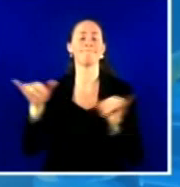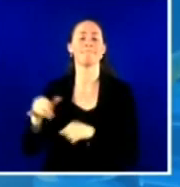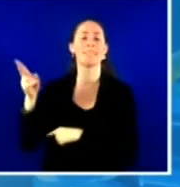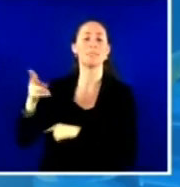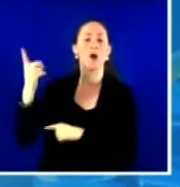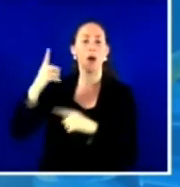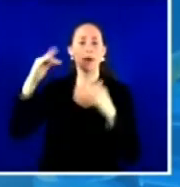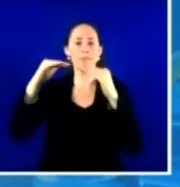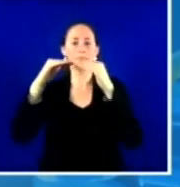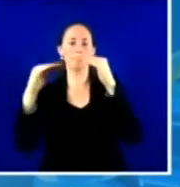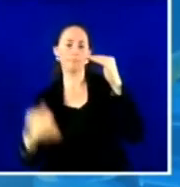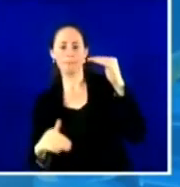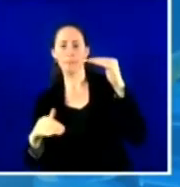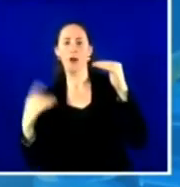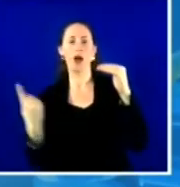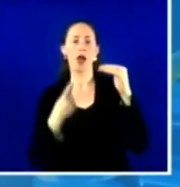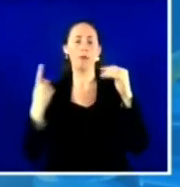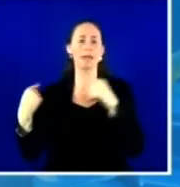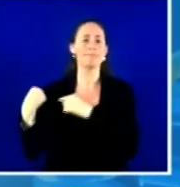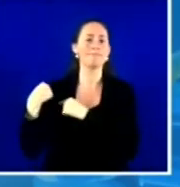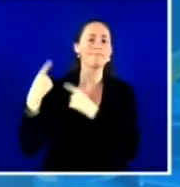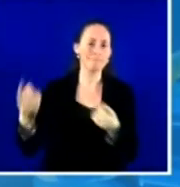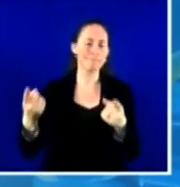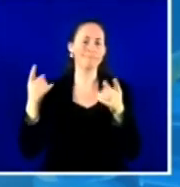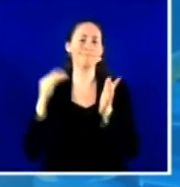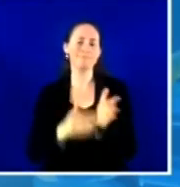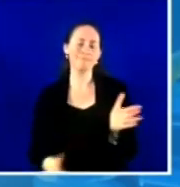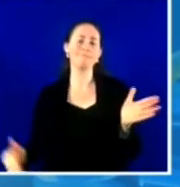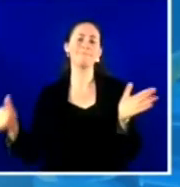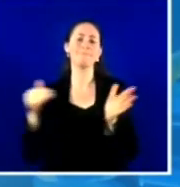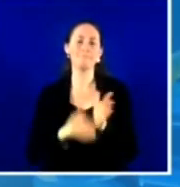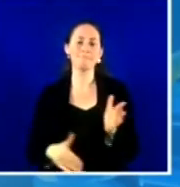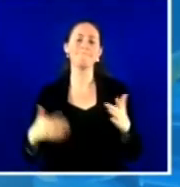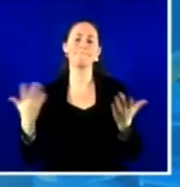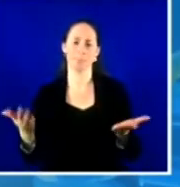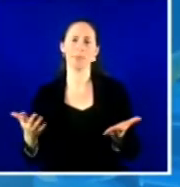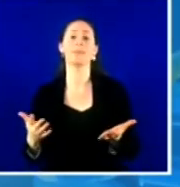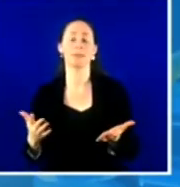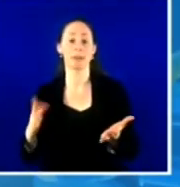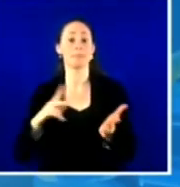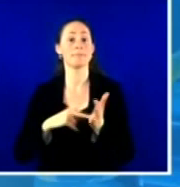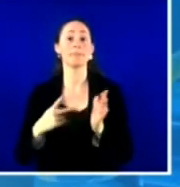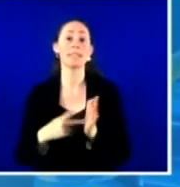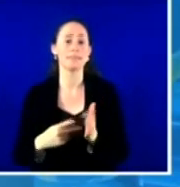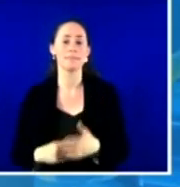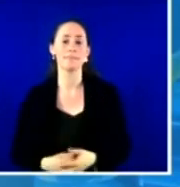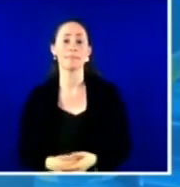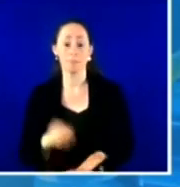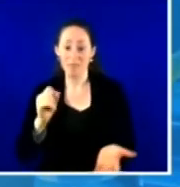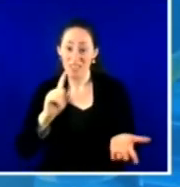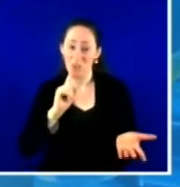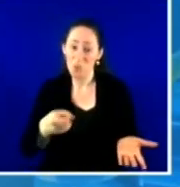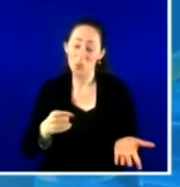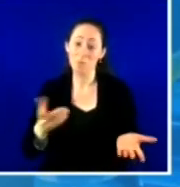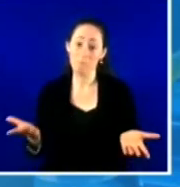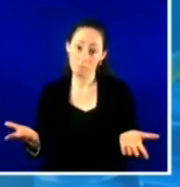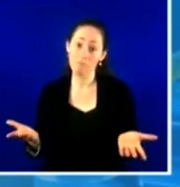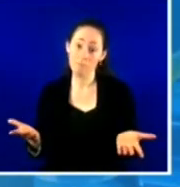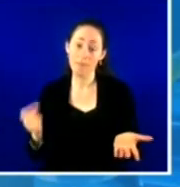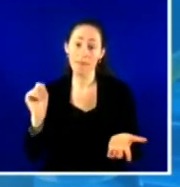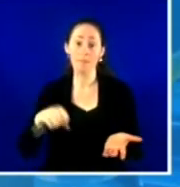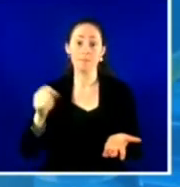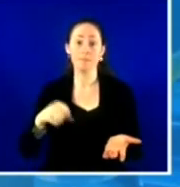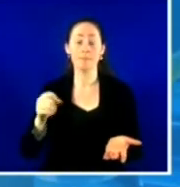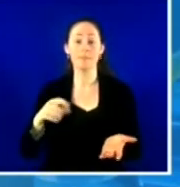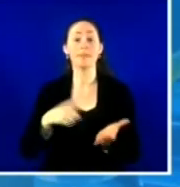injustices have been, um, reinforced by, uh, sometimes daily, uh, discrimination